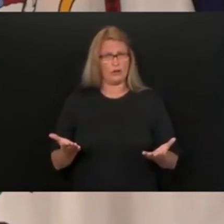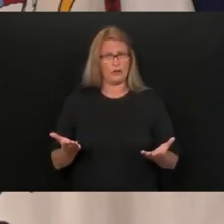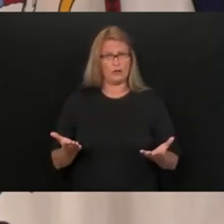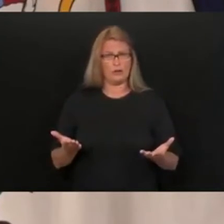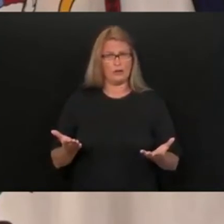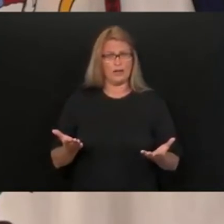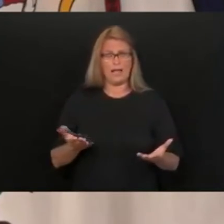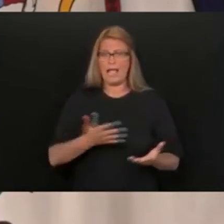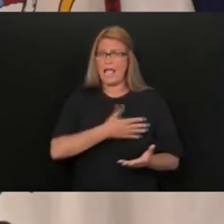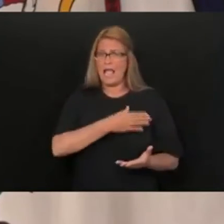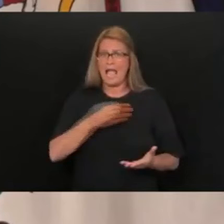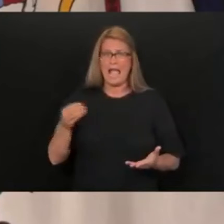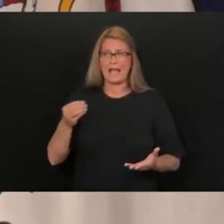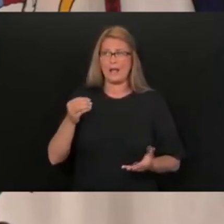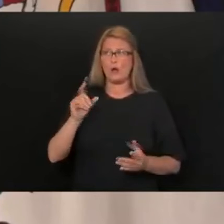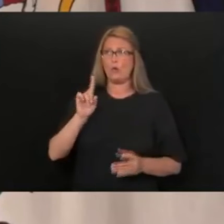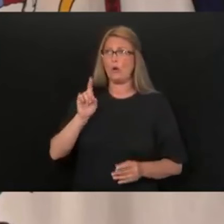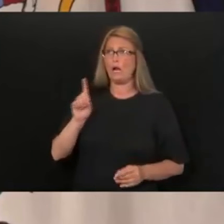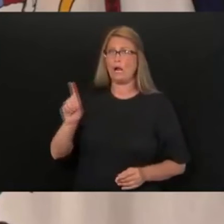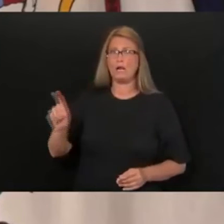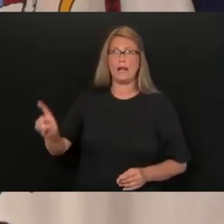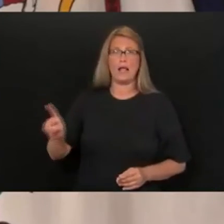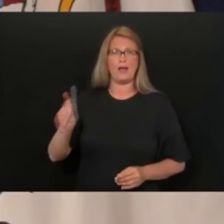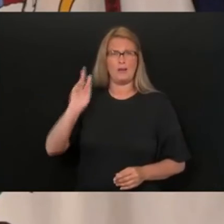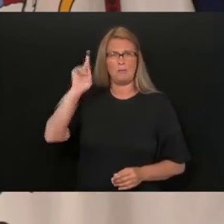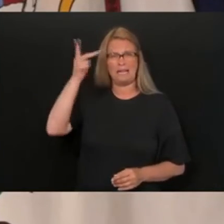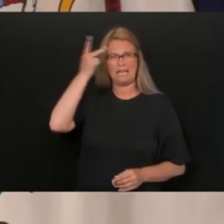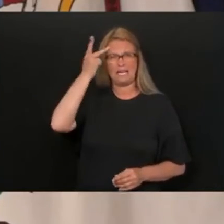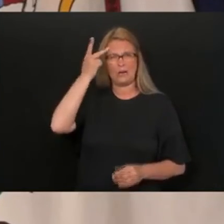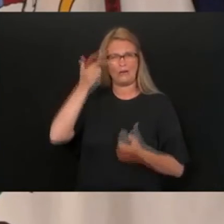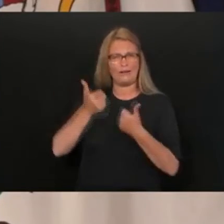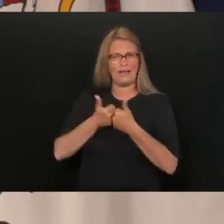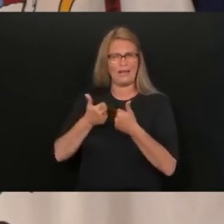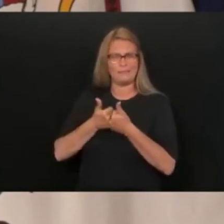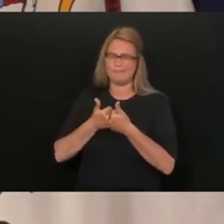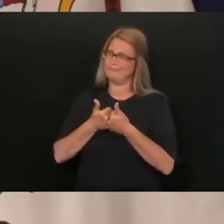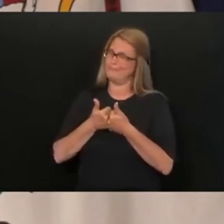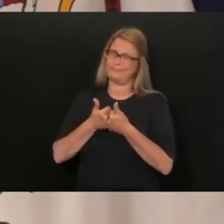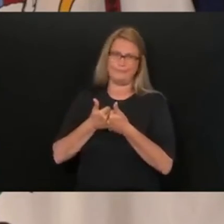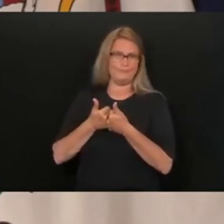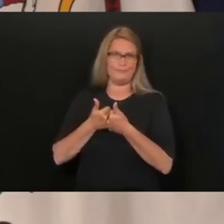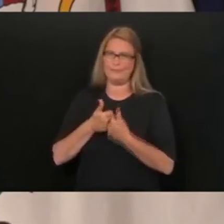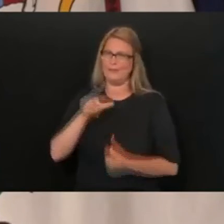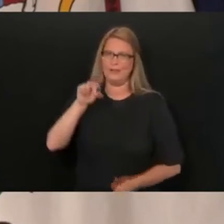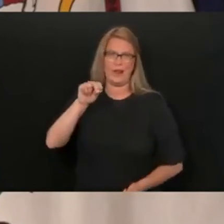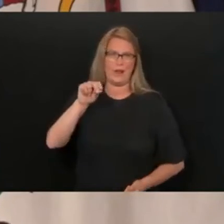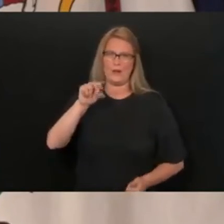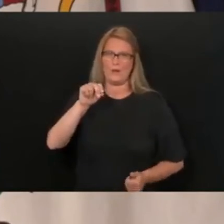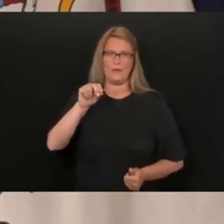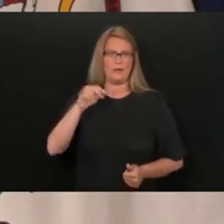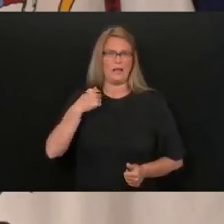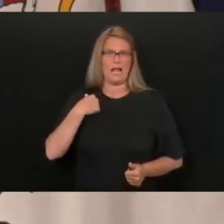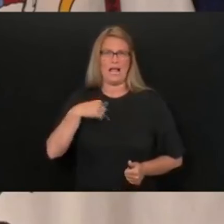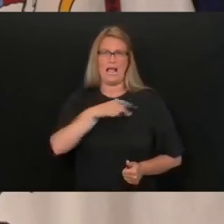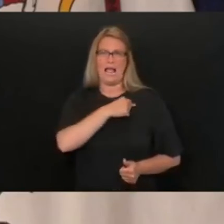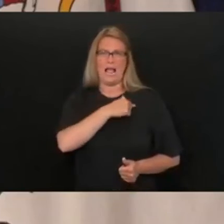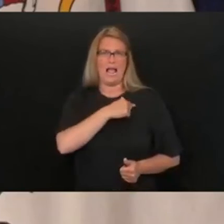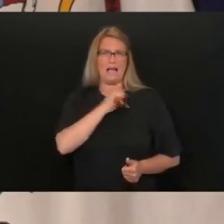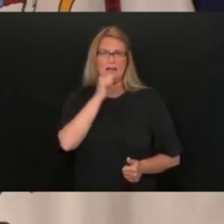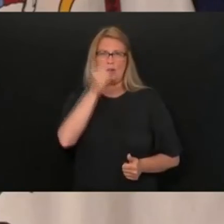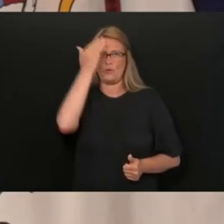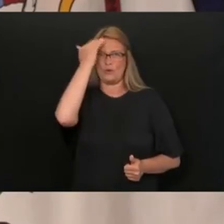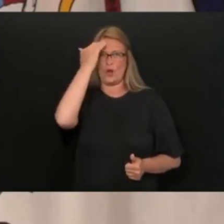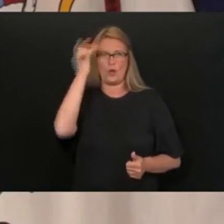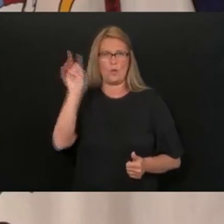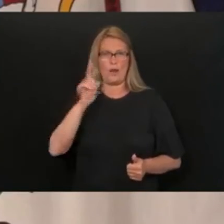facts, and run out and do something political? Like I said, I don't even know where my political office is downtown